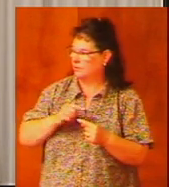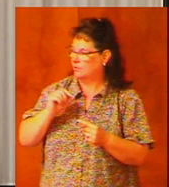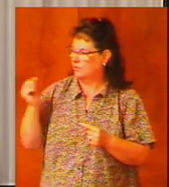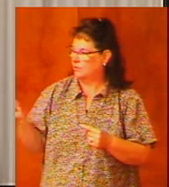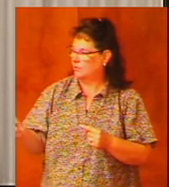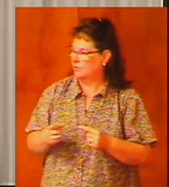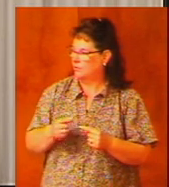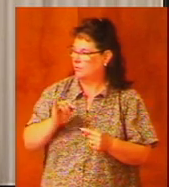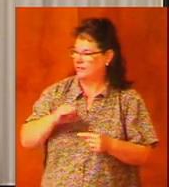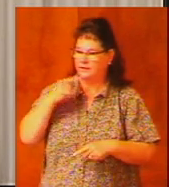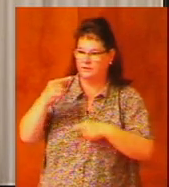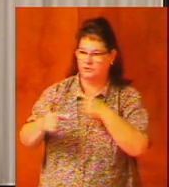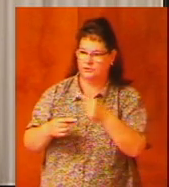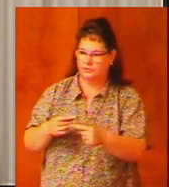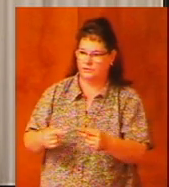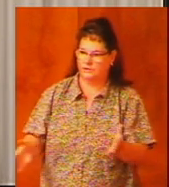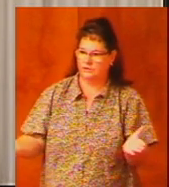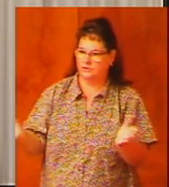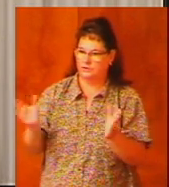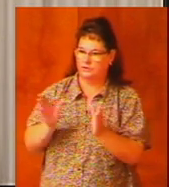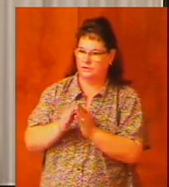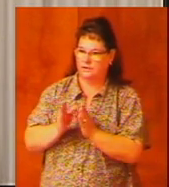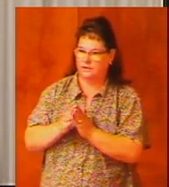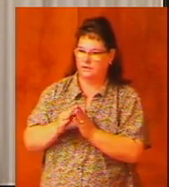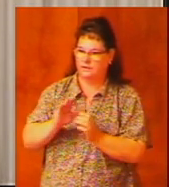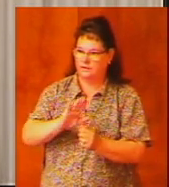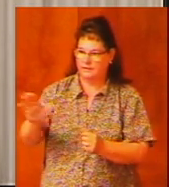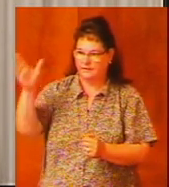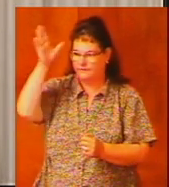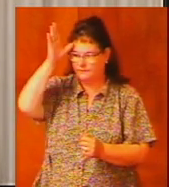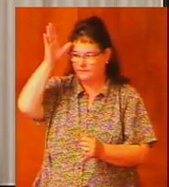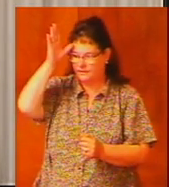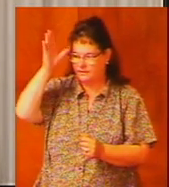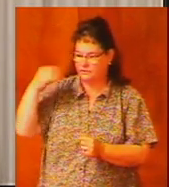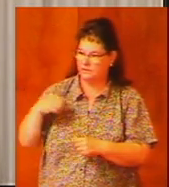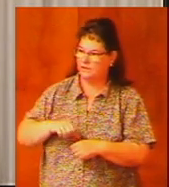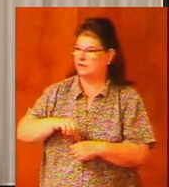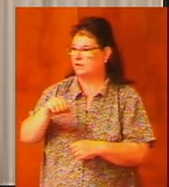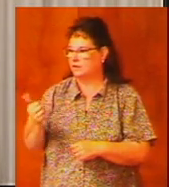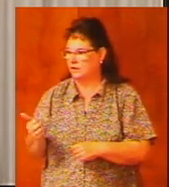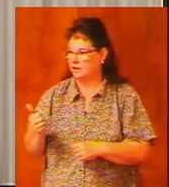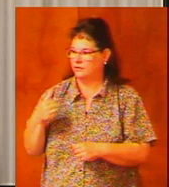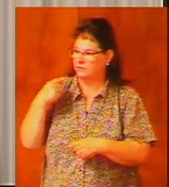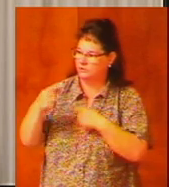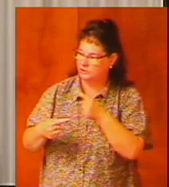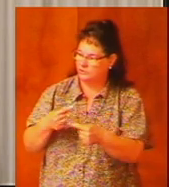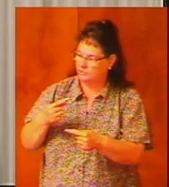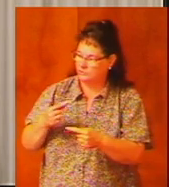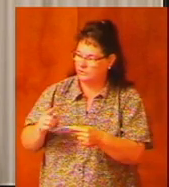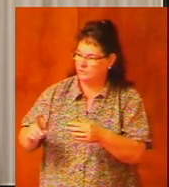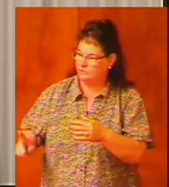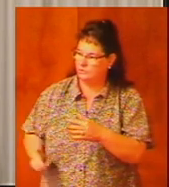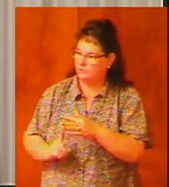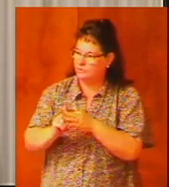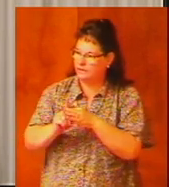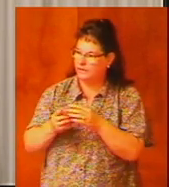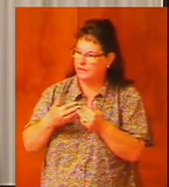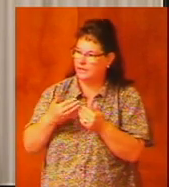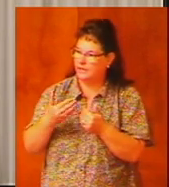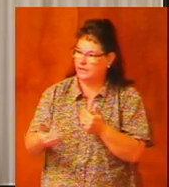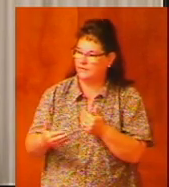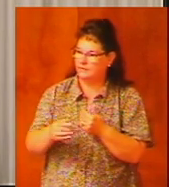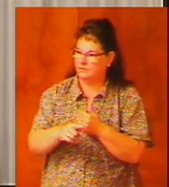that generation had been gathered to their fathers, another generation arose after them